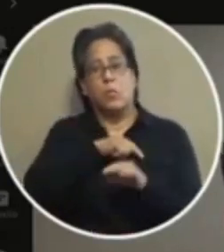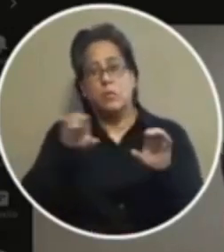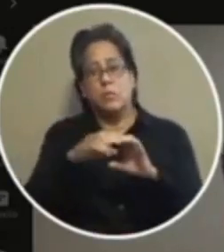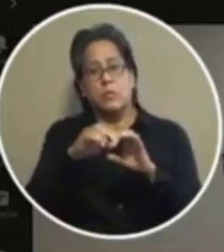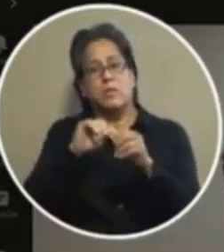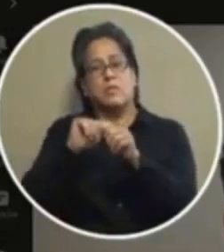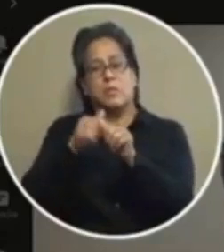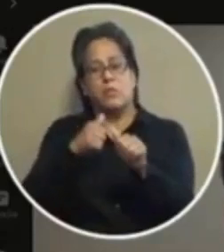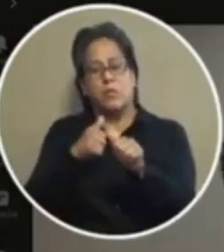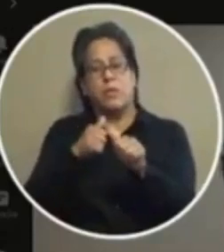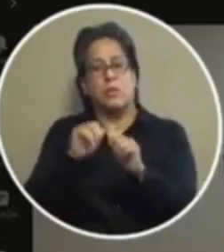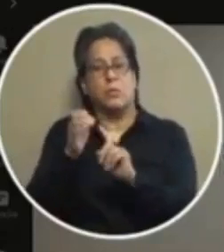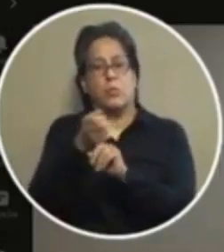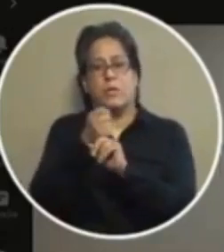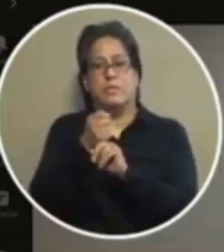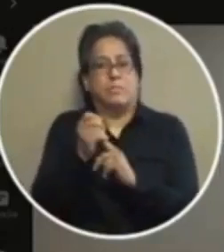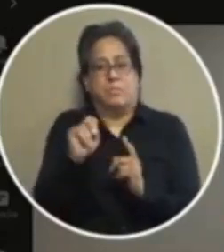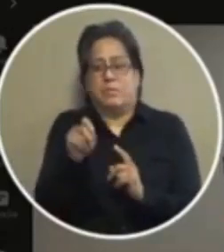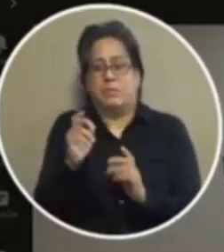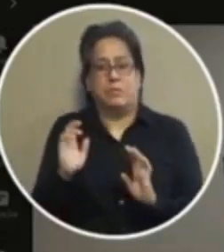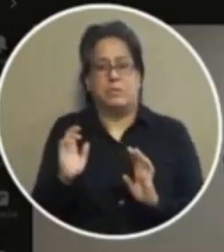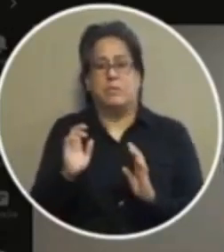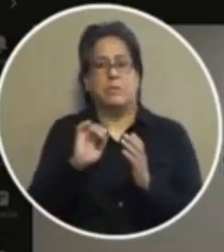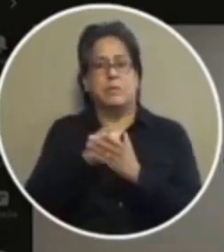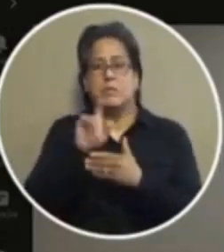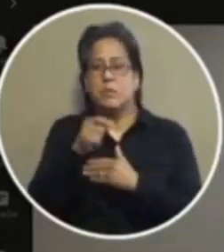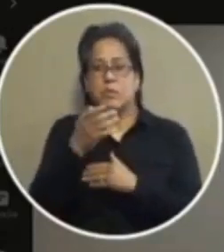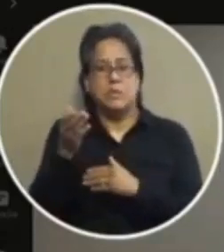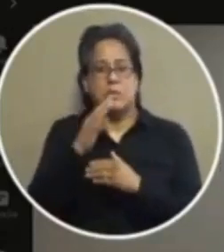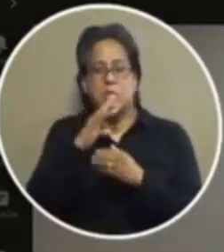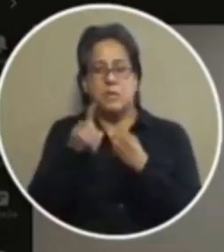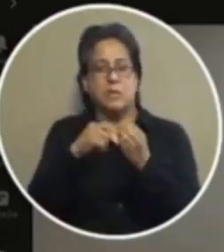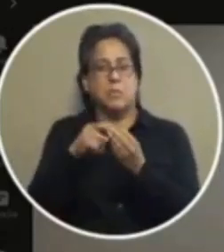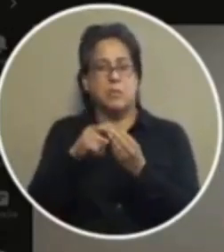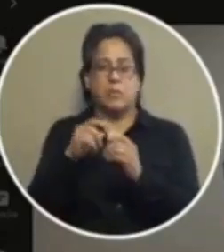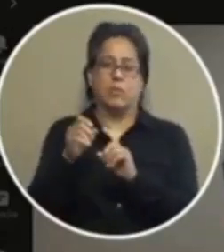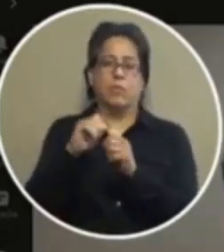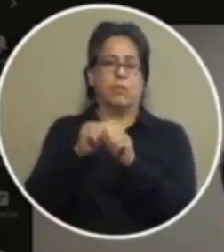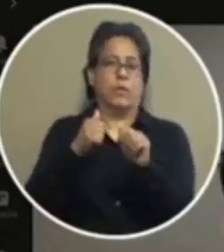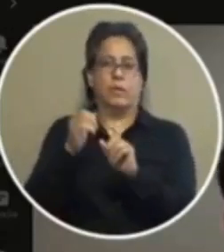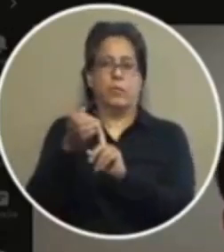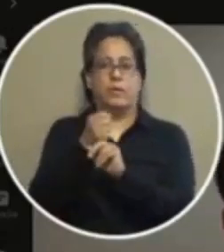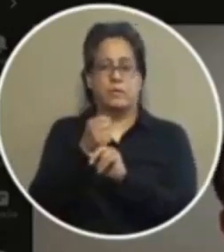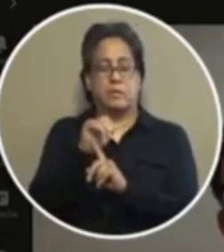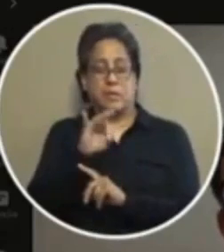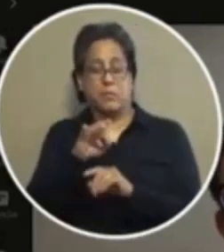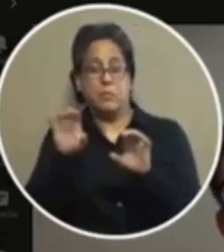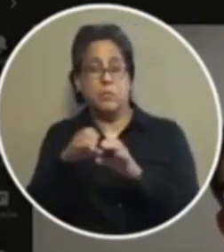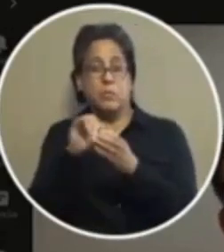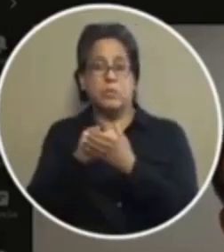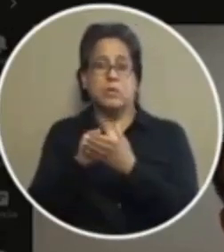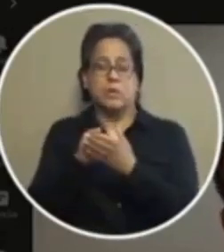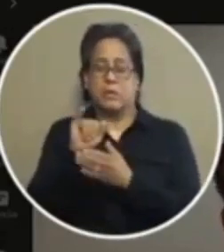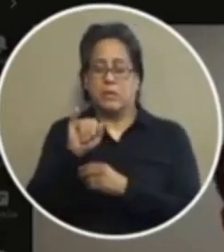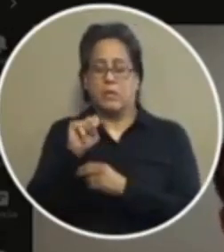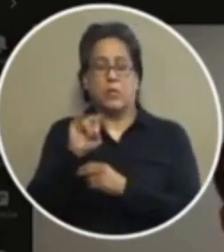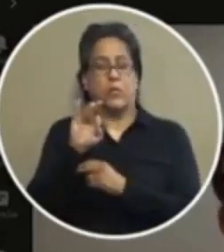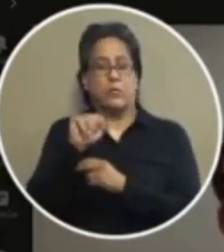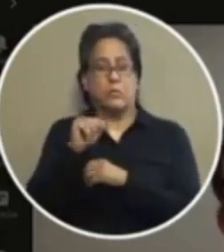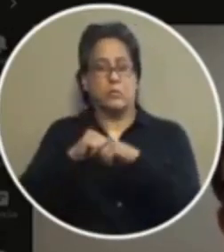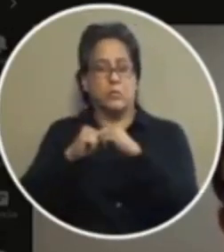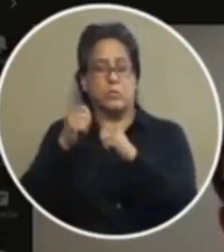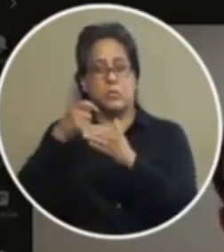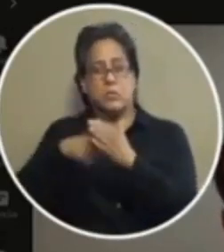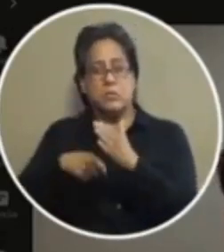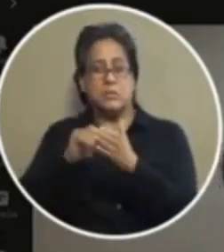avoiding the arrest period that's the only thing we're talking about here and if you do that there are infrastructure costs that